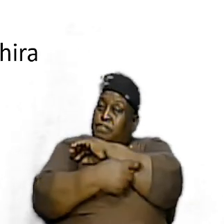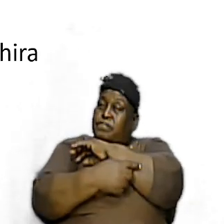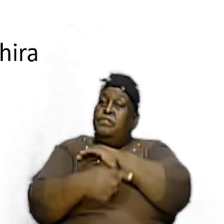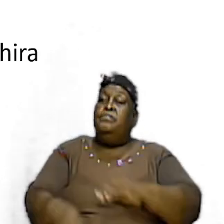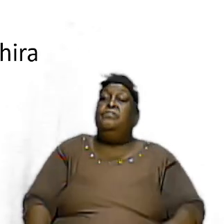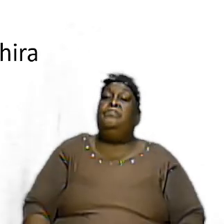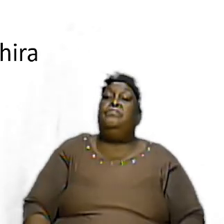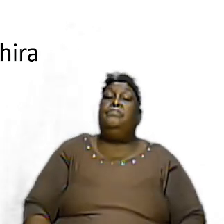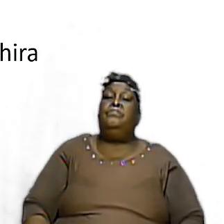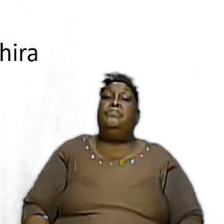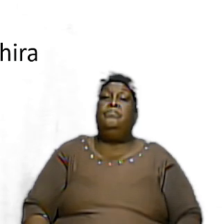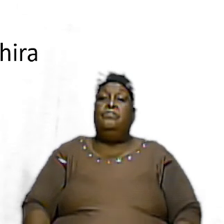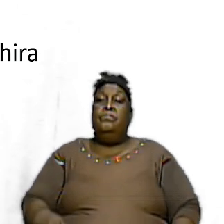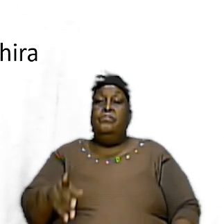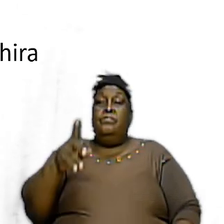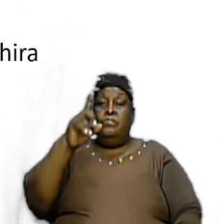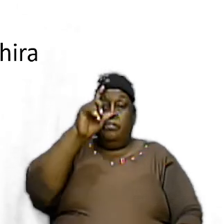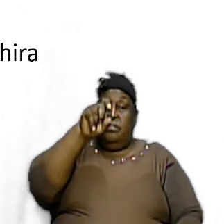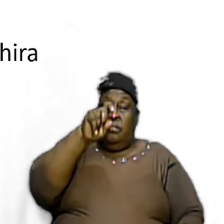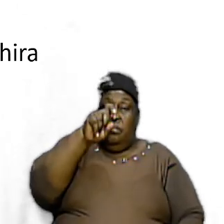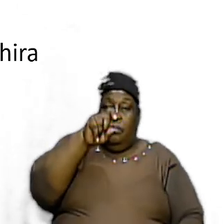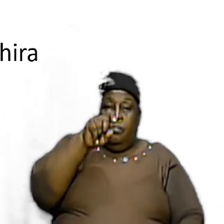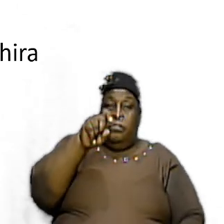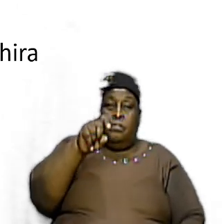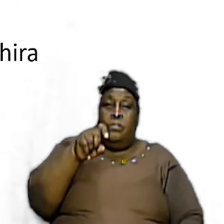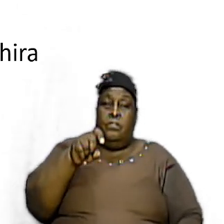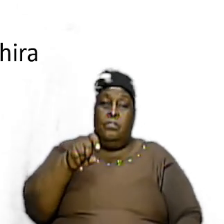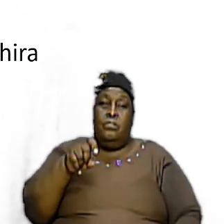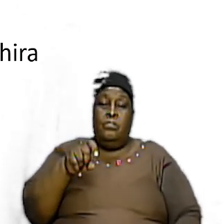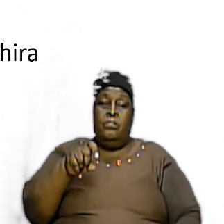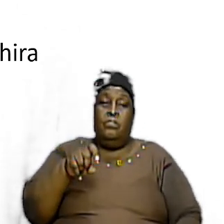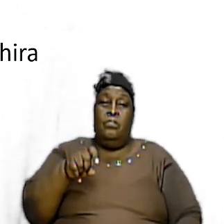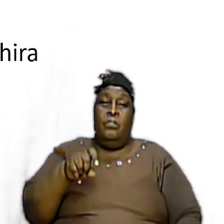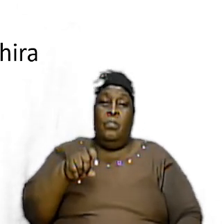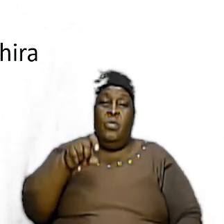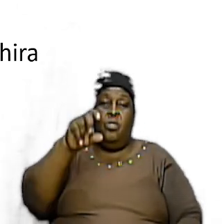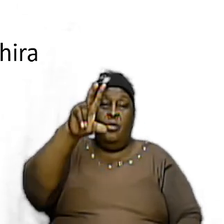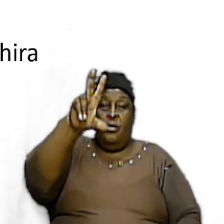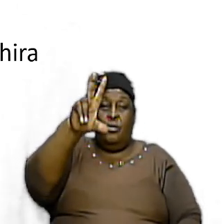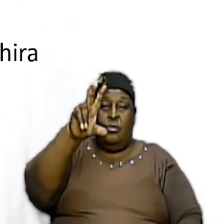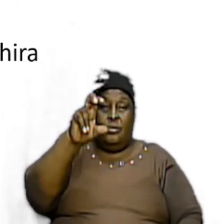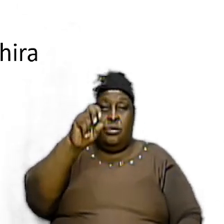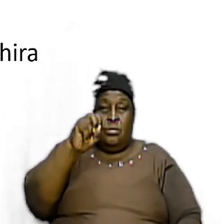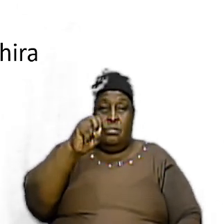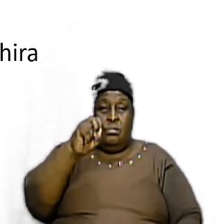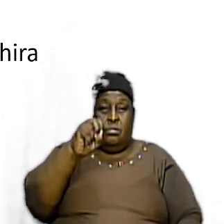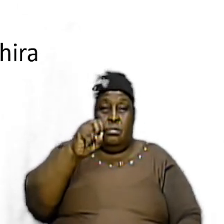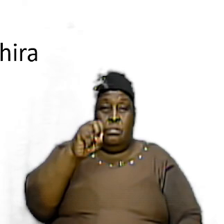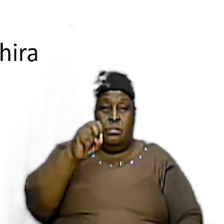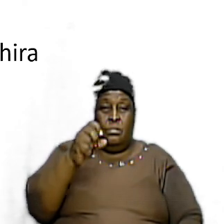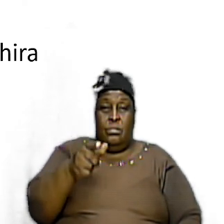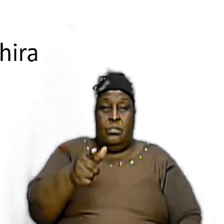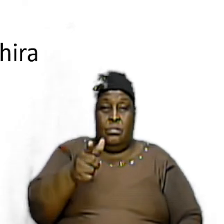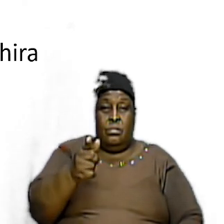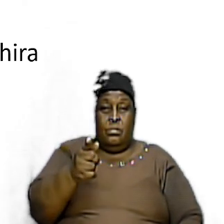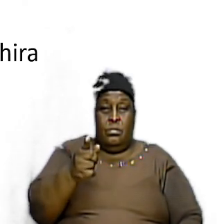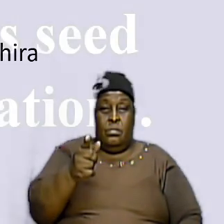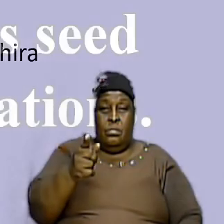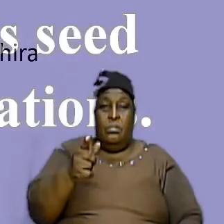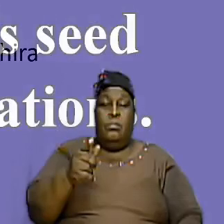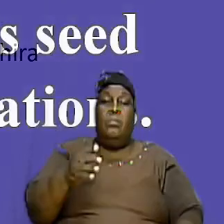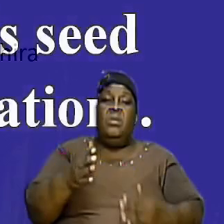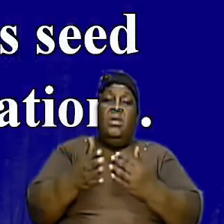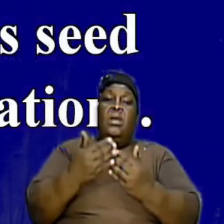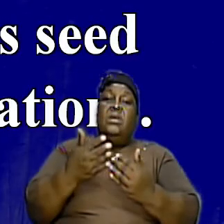in Exodus chapter 30 and verse 21 we easily